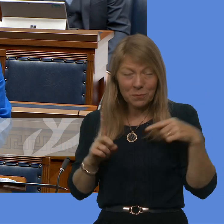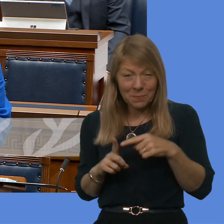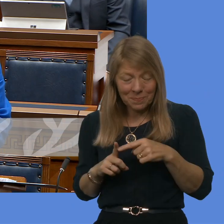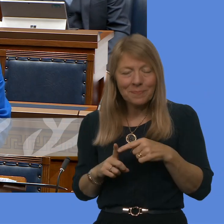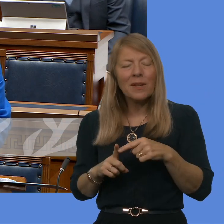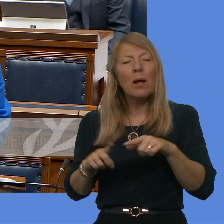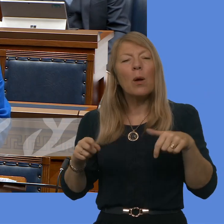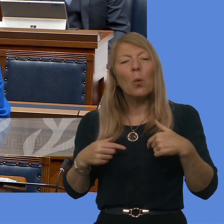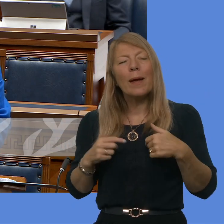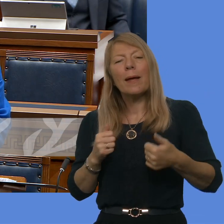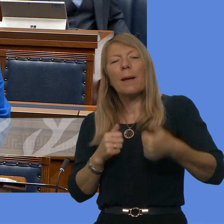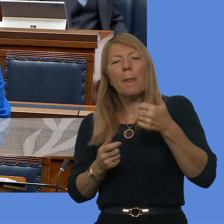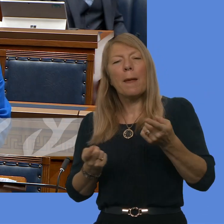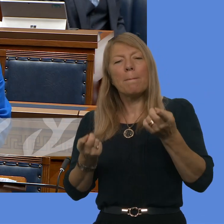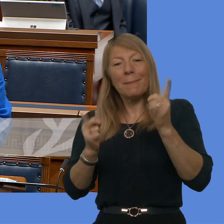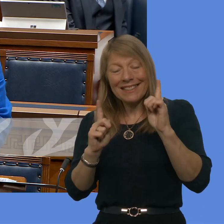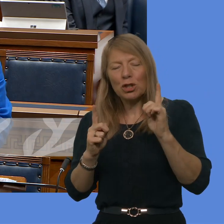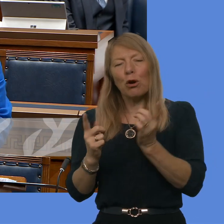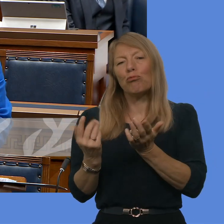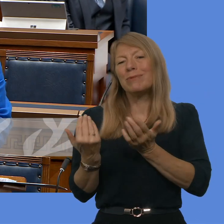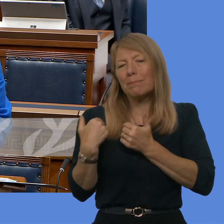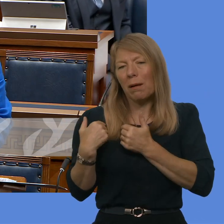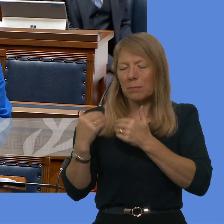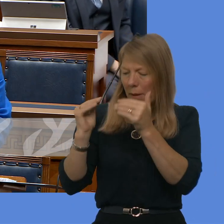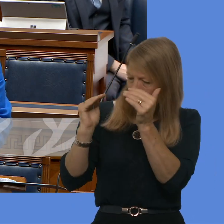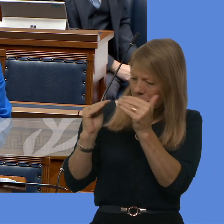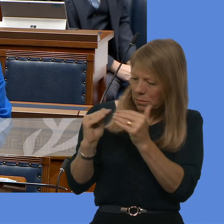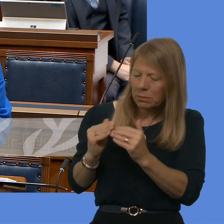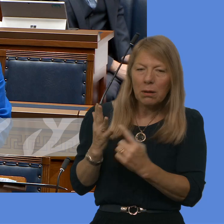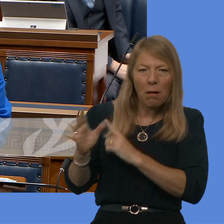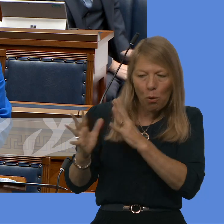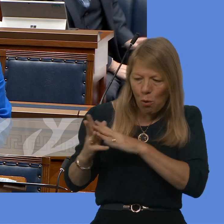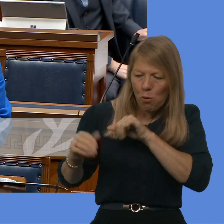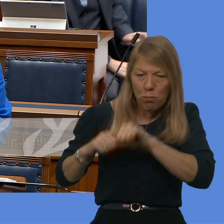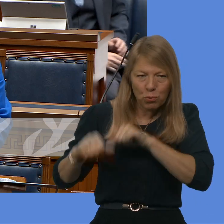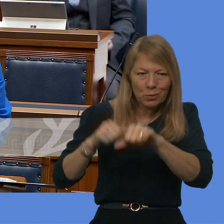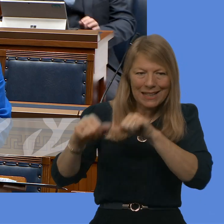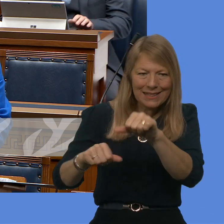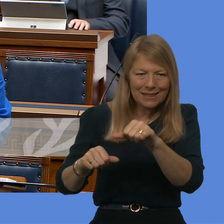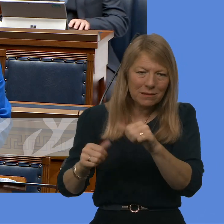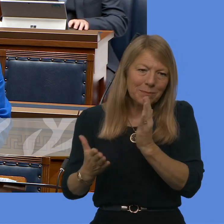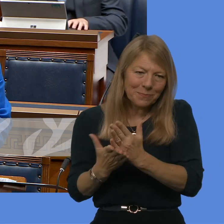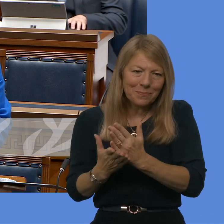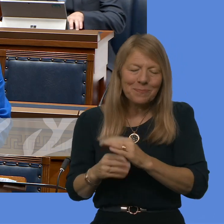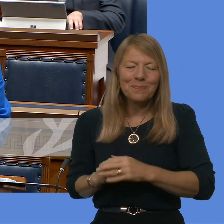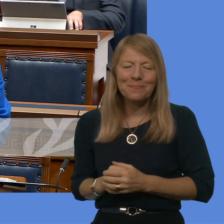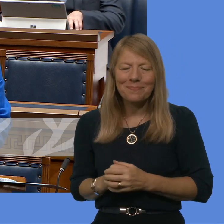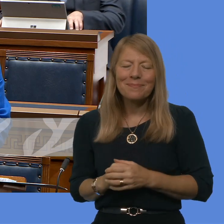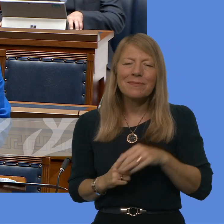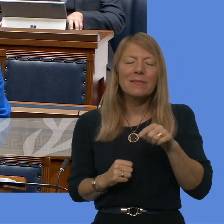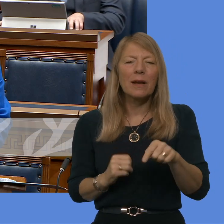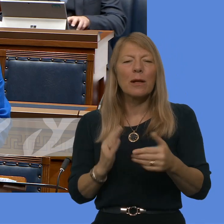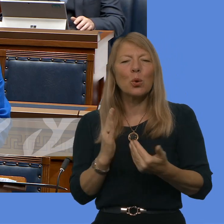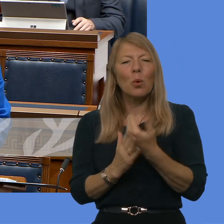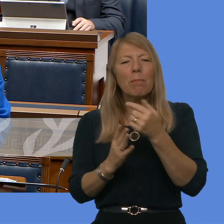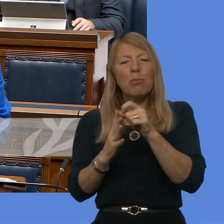are two entirely different processes and therefore, as far as this programme for government goes, this is very much a process that has commenced when